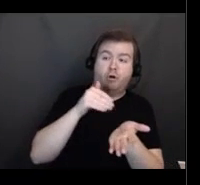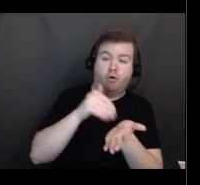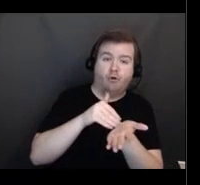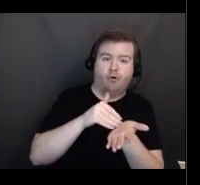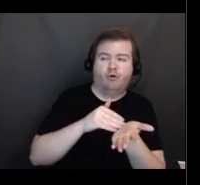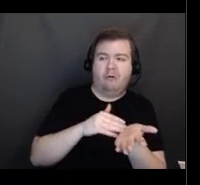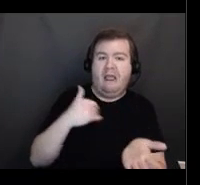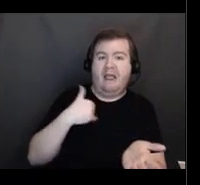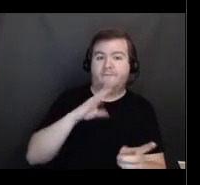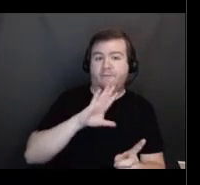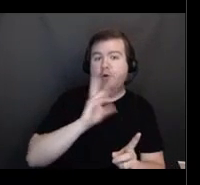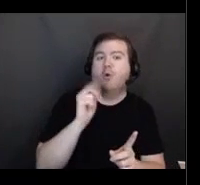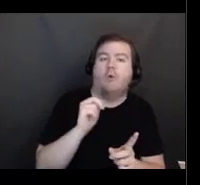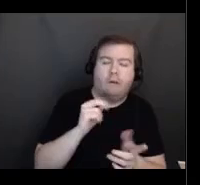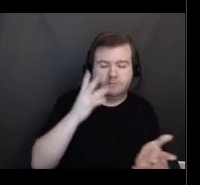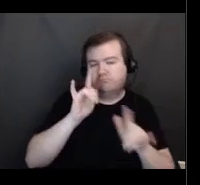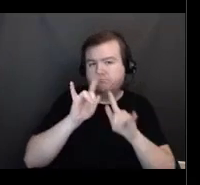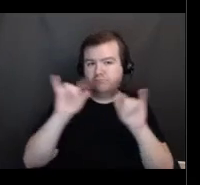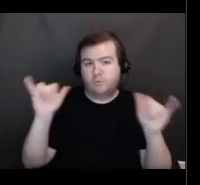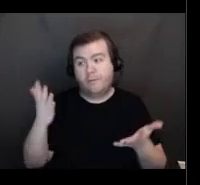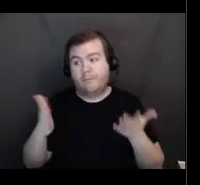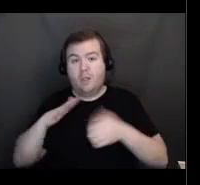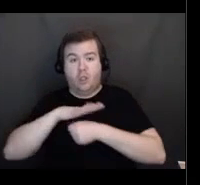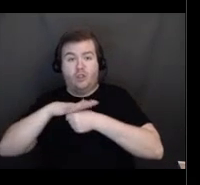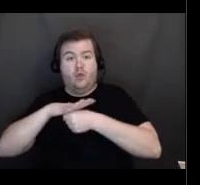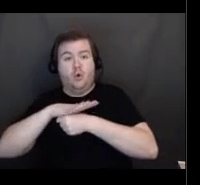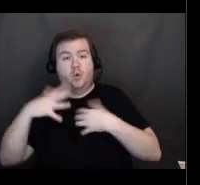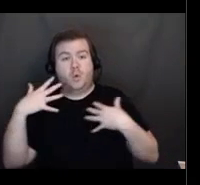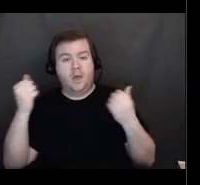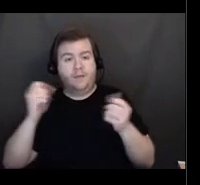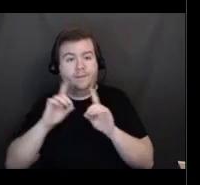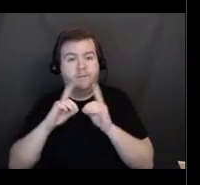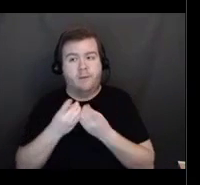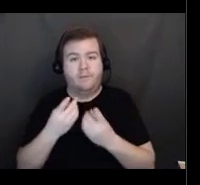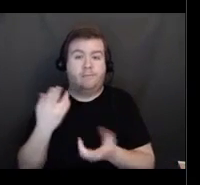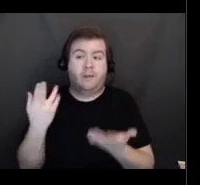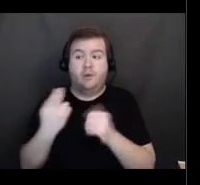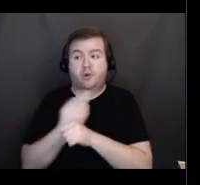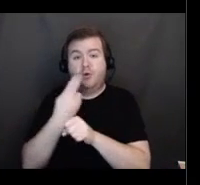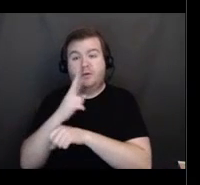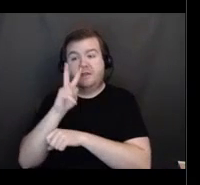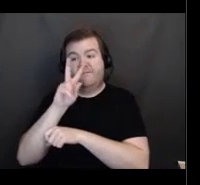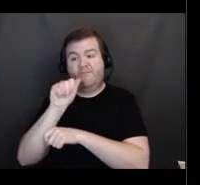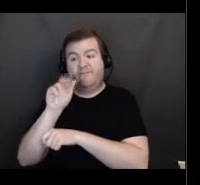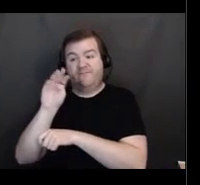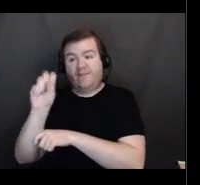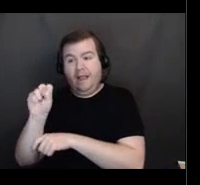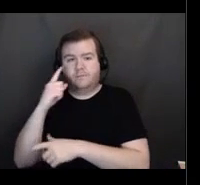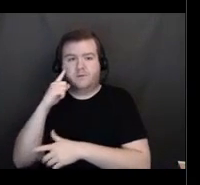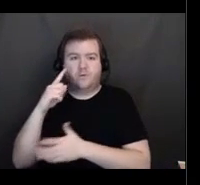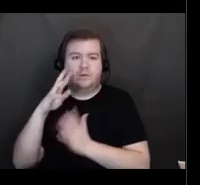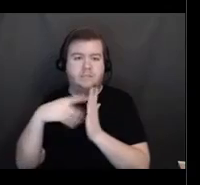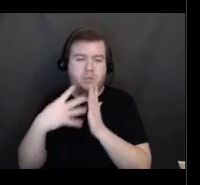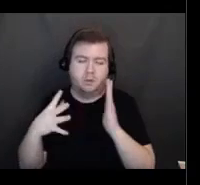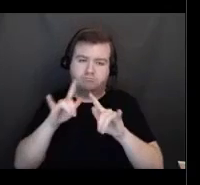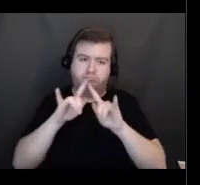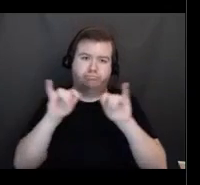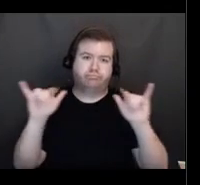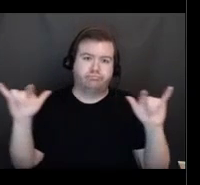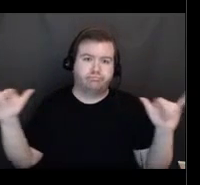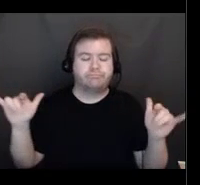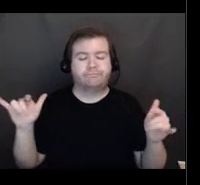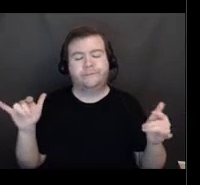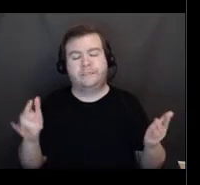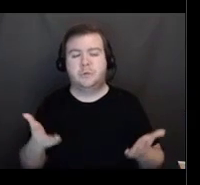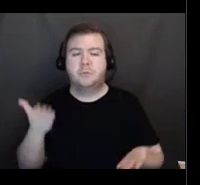the local health department is using the VAMS system for scheduling purposes. So you will, you may find that there